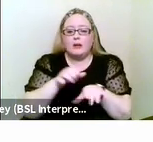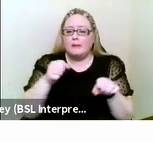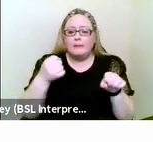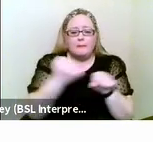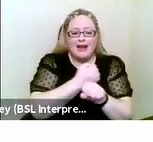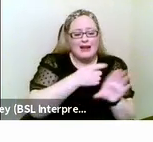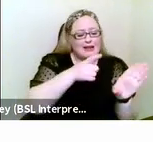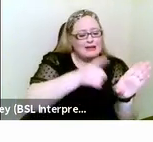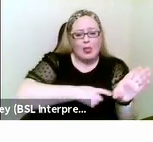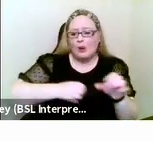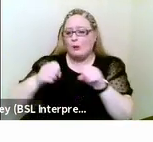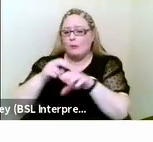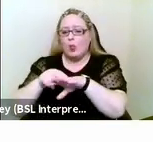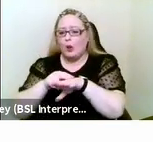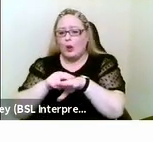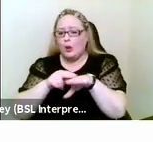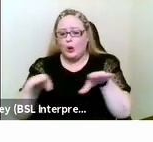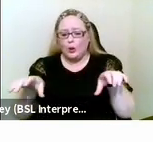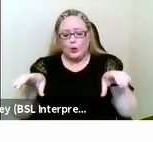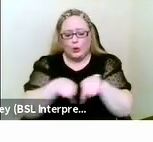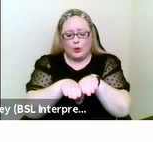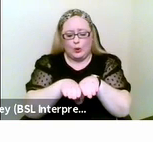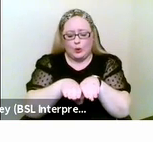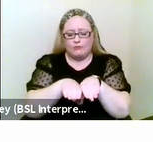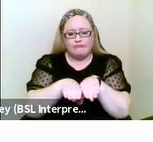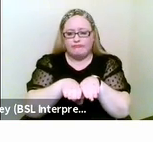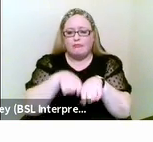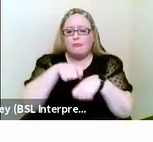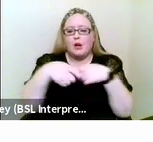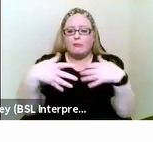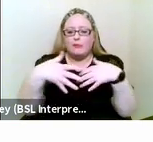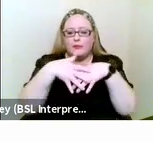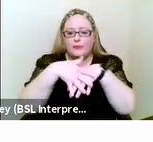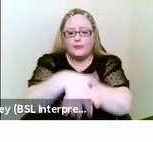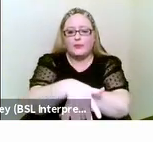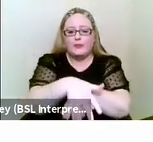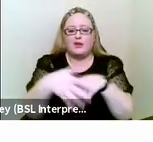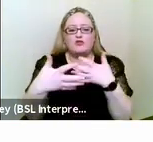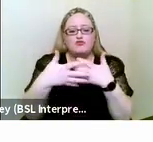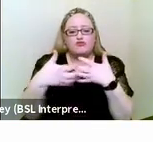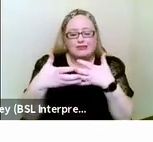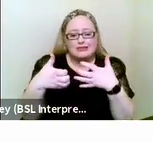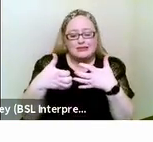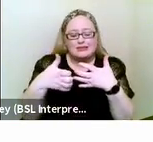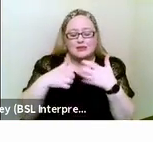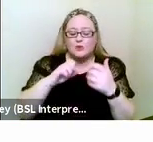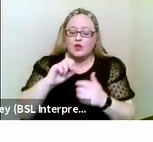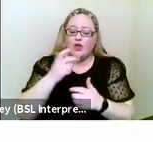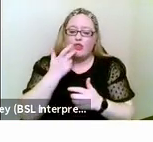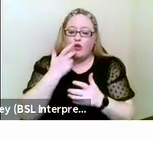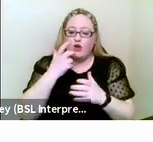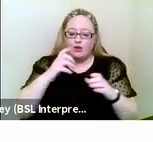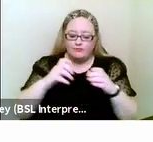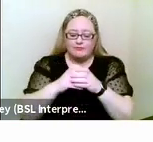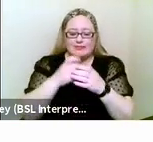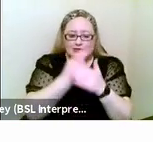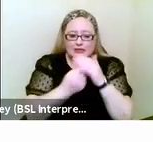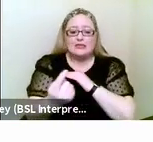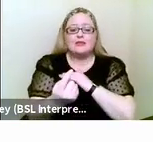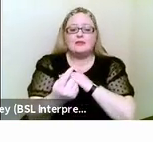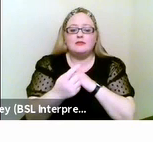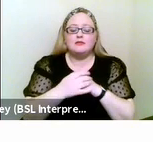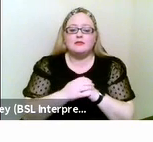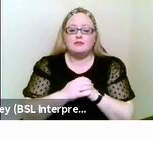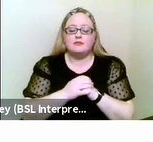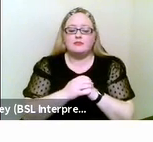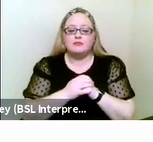you get green a third distinct entity and this is why the work